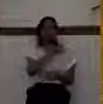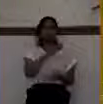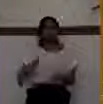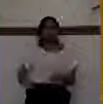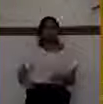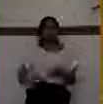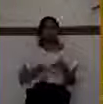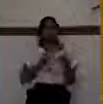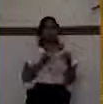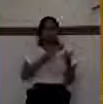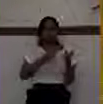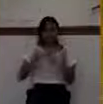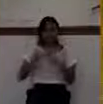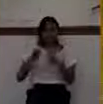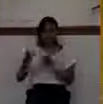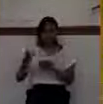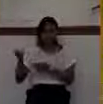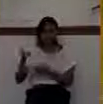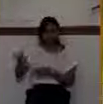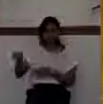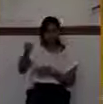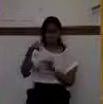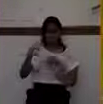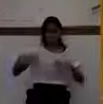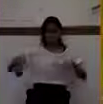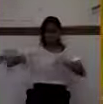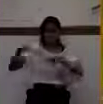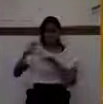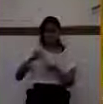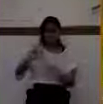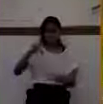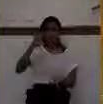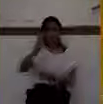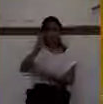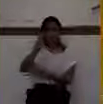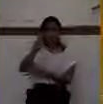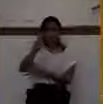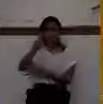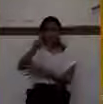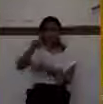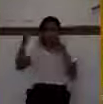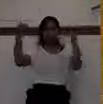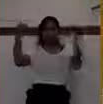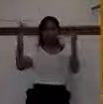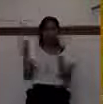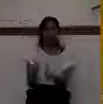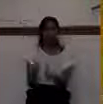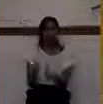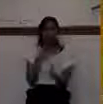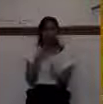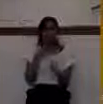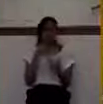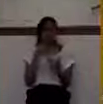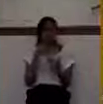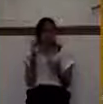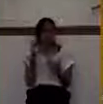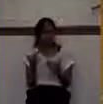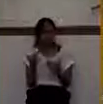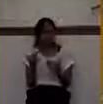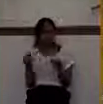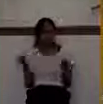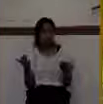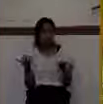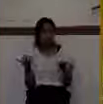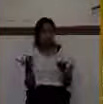They were in spiritual and moral decline. You say, why? Very simply, sin. Again, look at verse